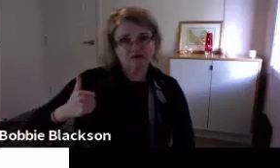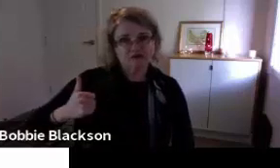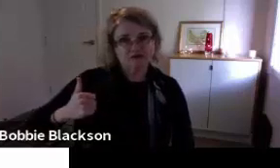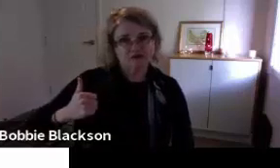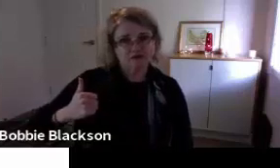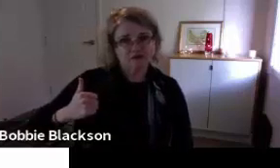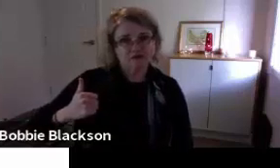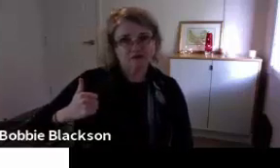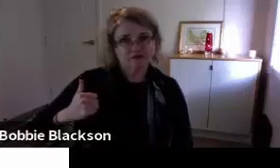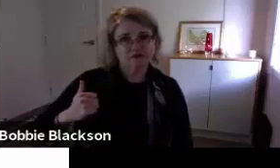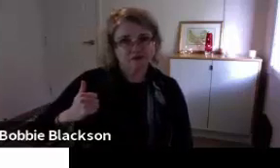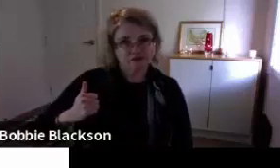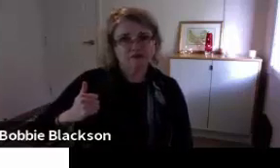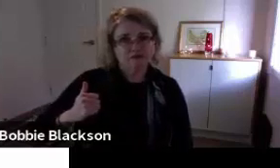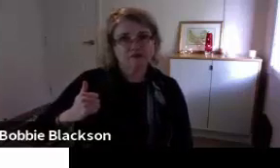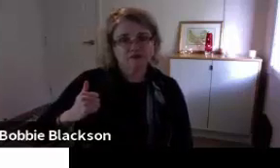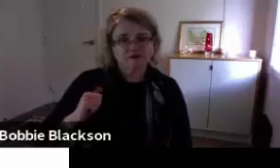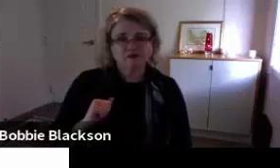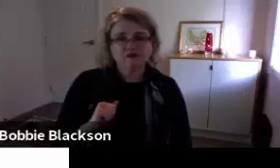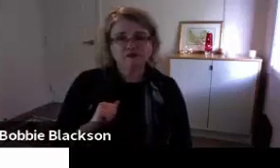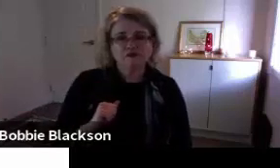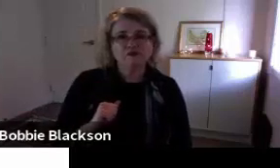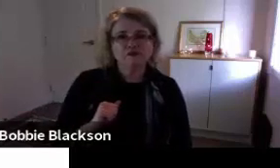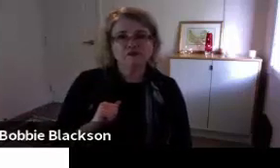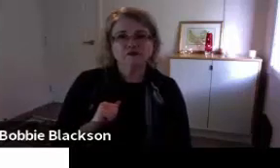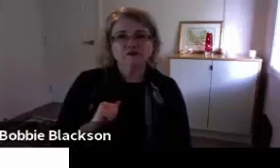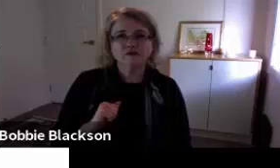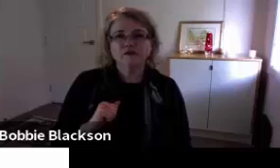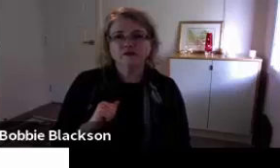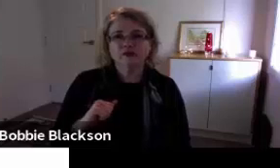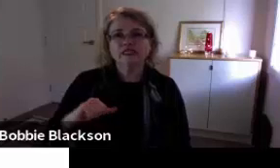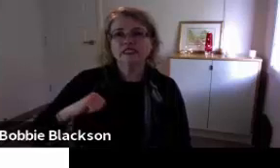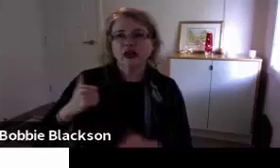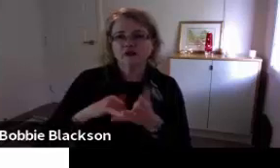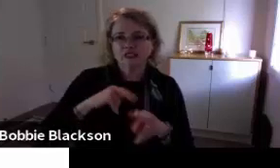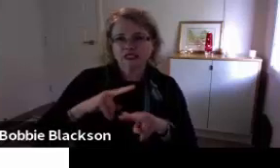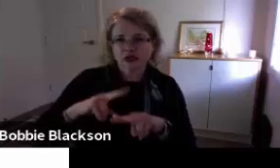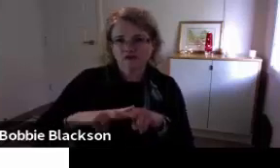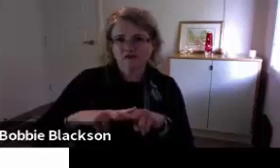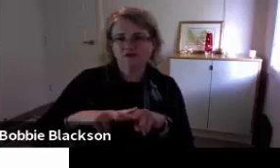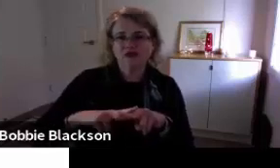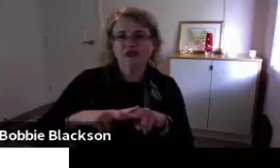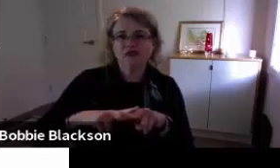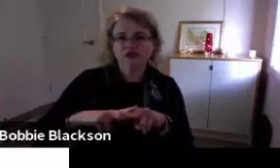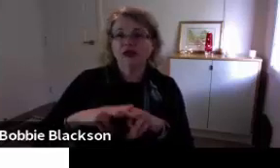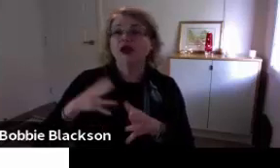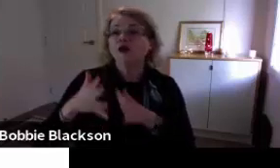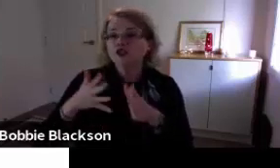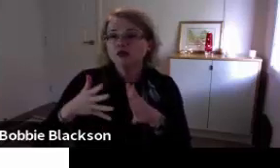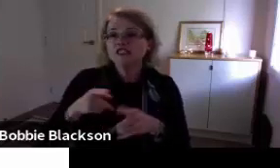turn-taking between interpreters as staff,